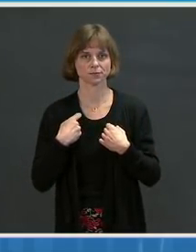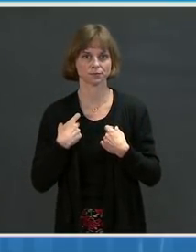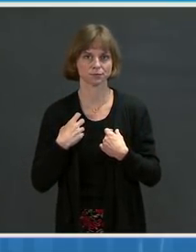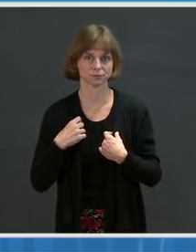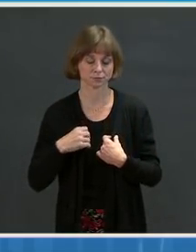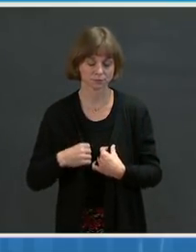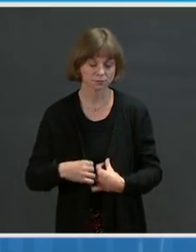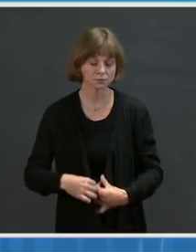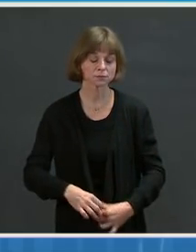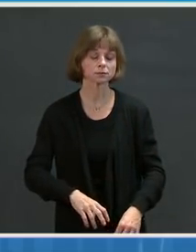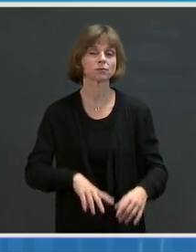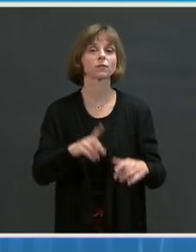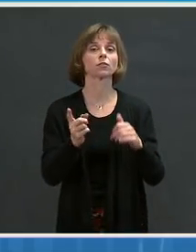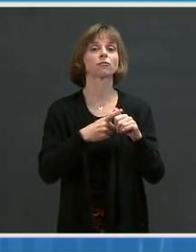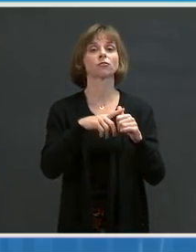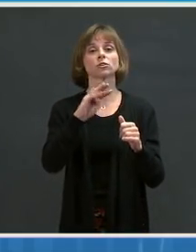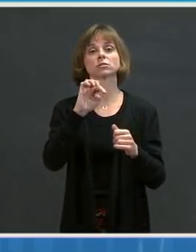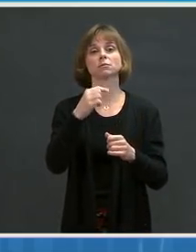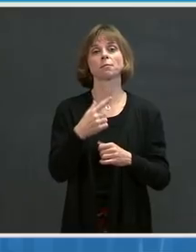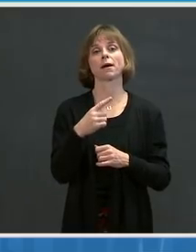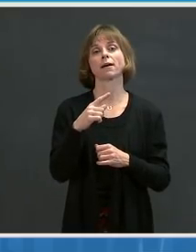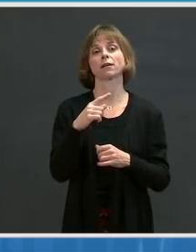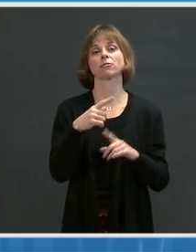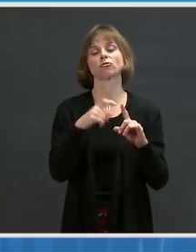First, we'll go to Meg Tyrell at CNBC.